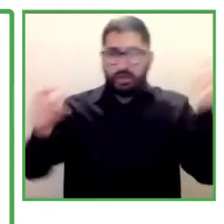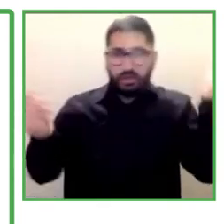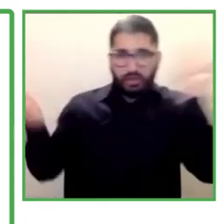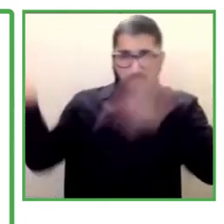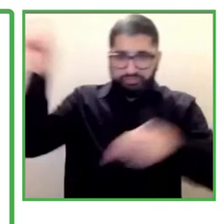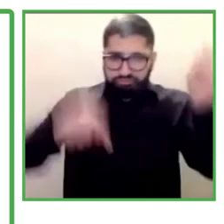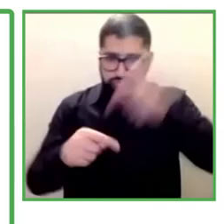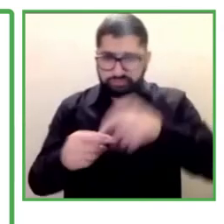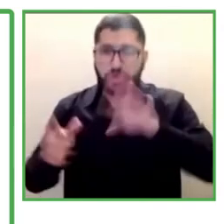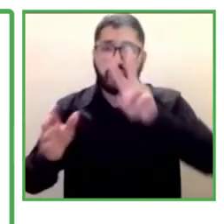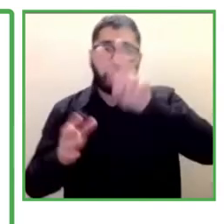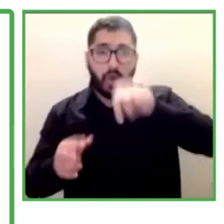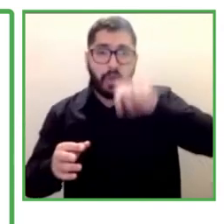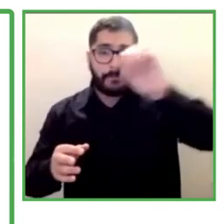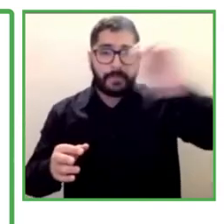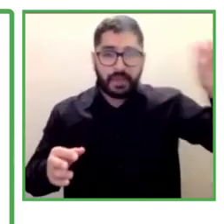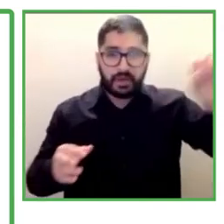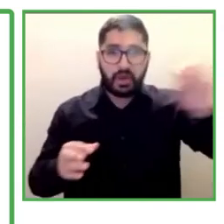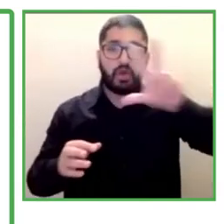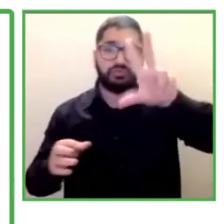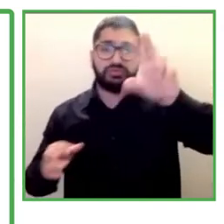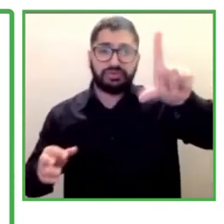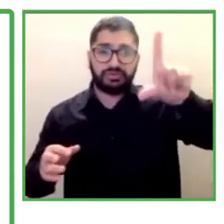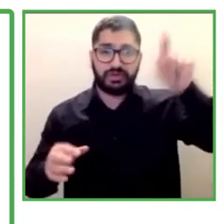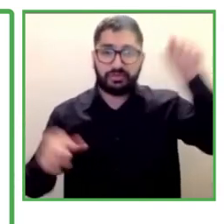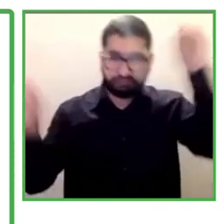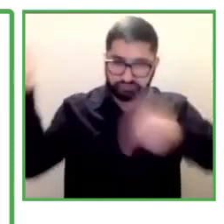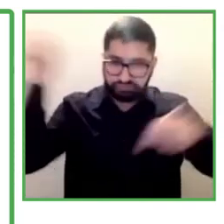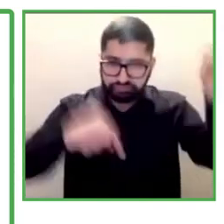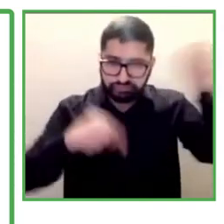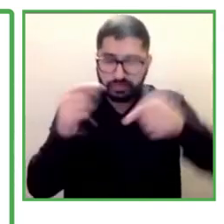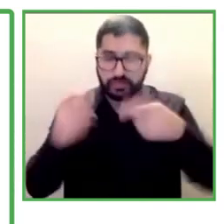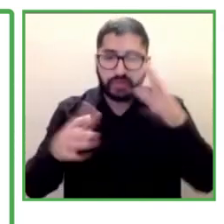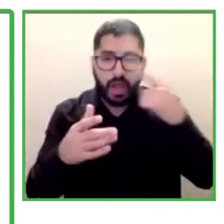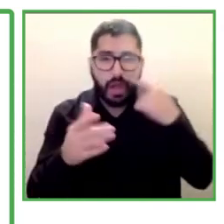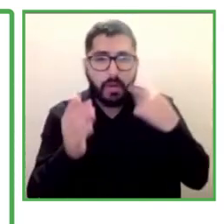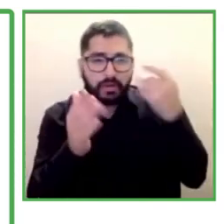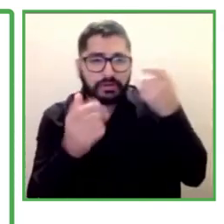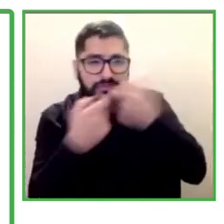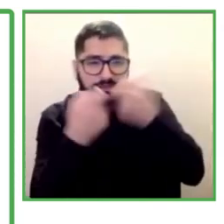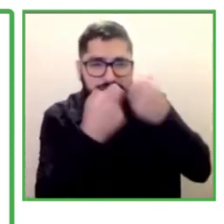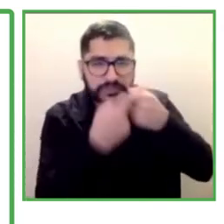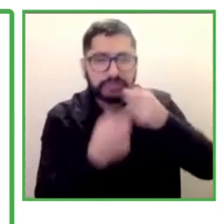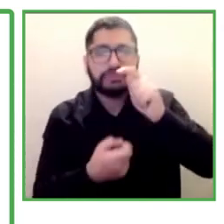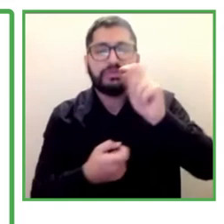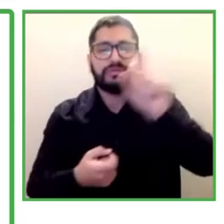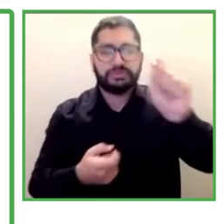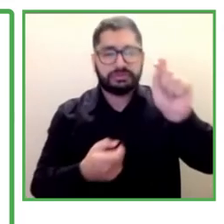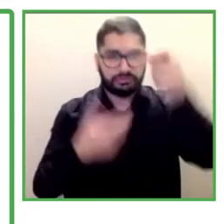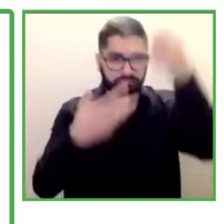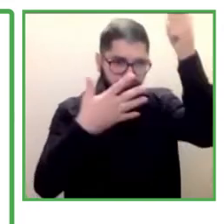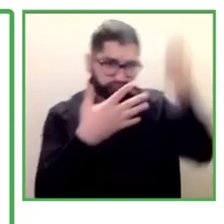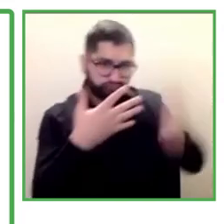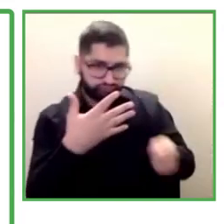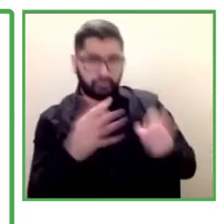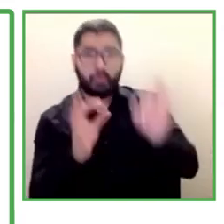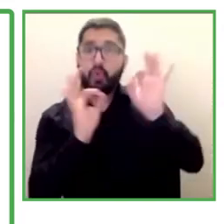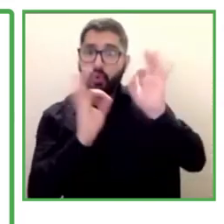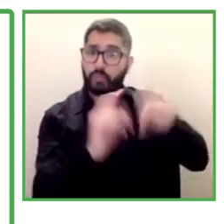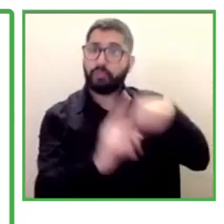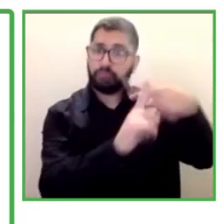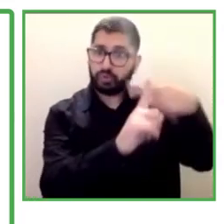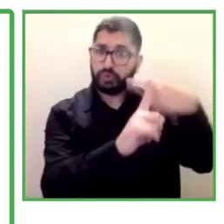presented. And you can see here the evolution in the numbers. Even in the years